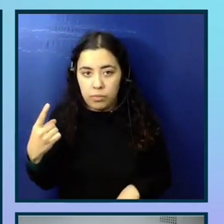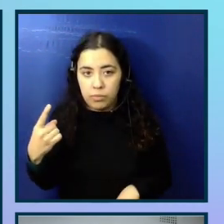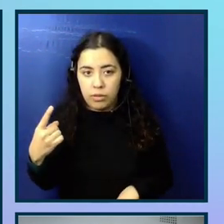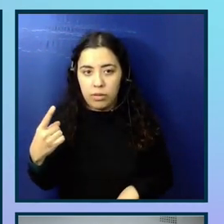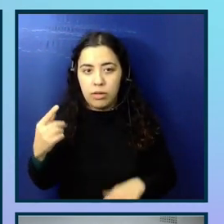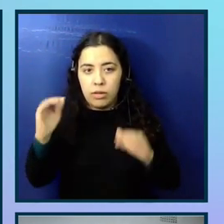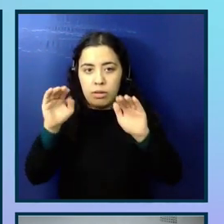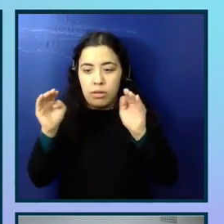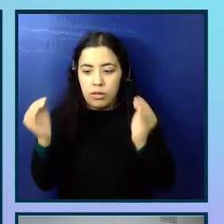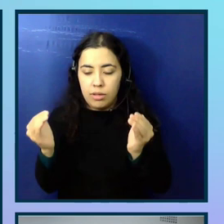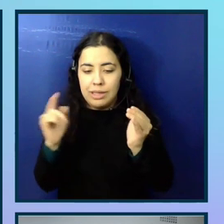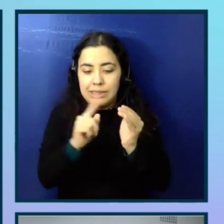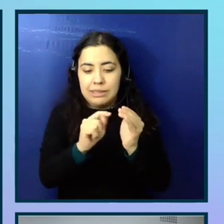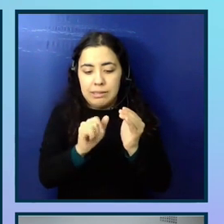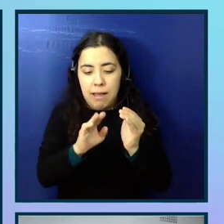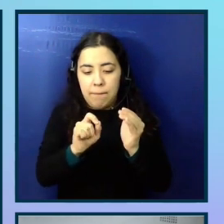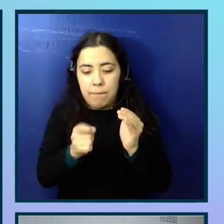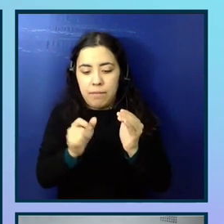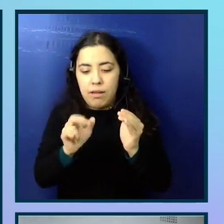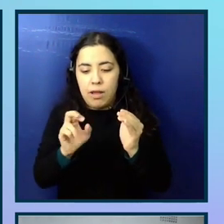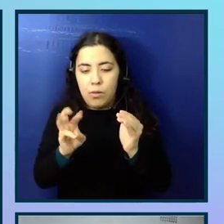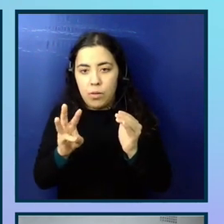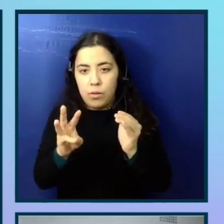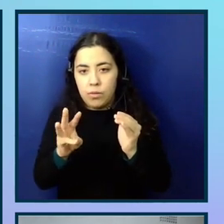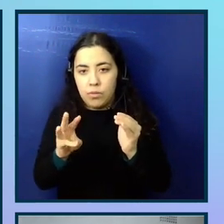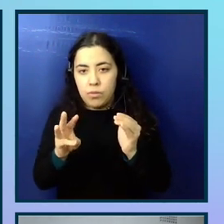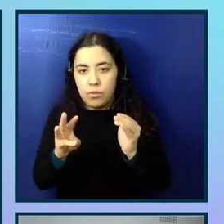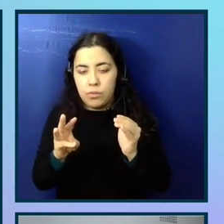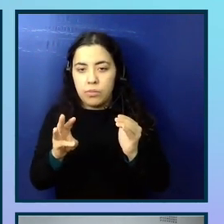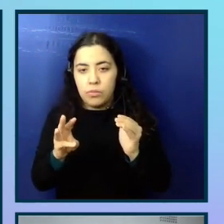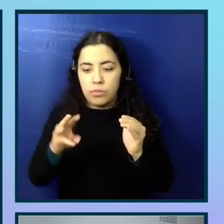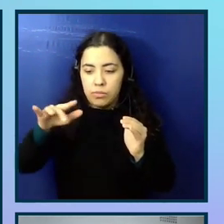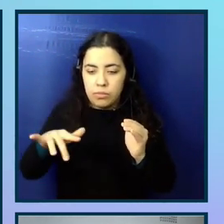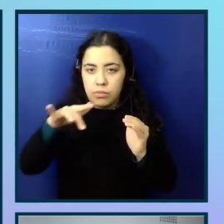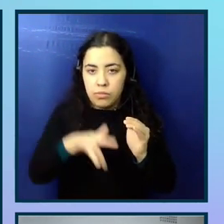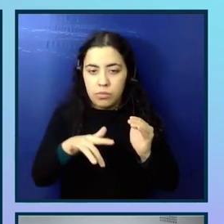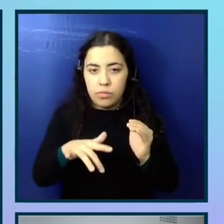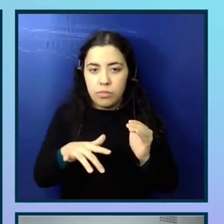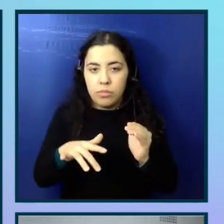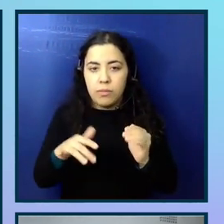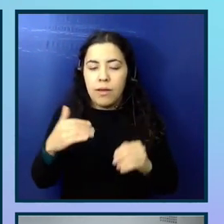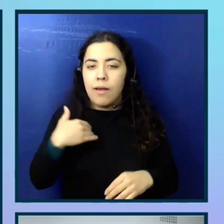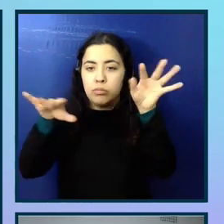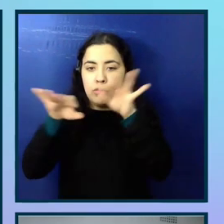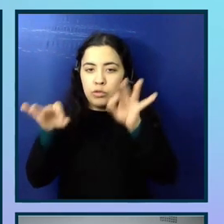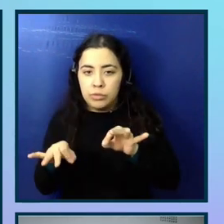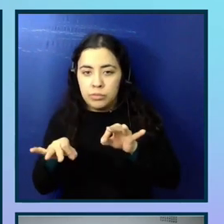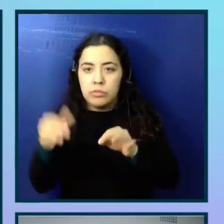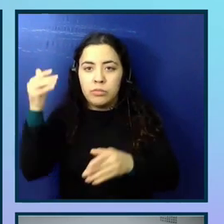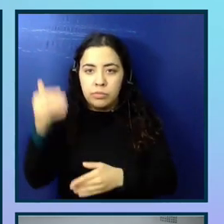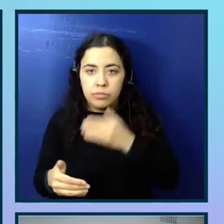keys. So I'd have like the kind of heading and the description, and then I would go